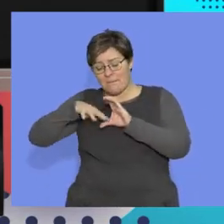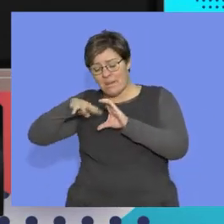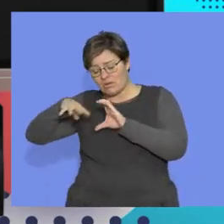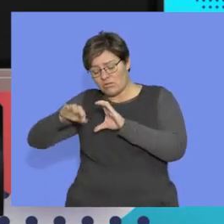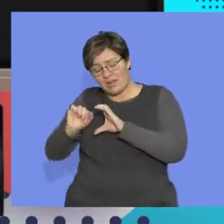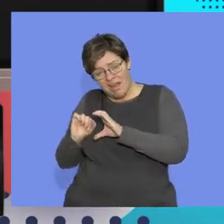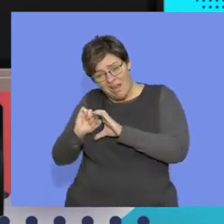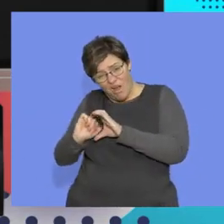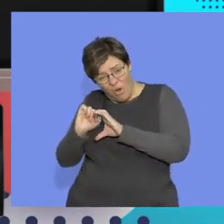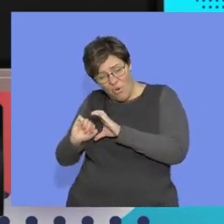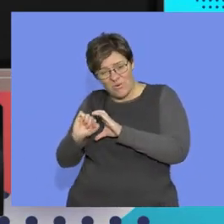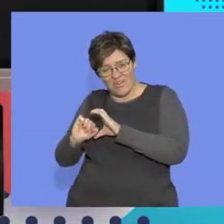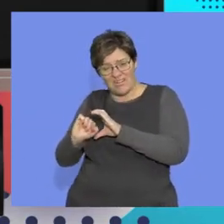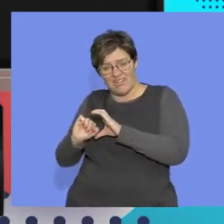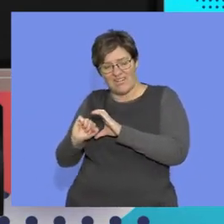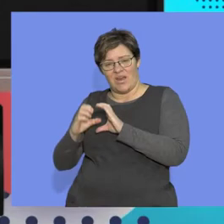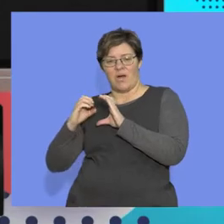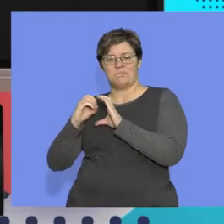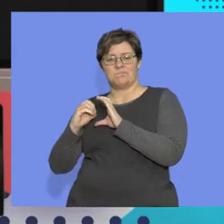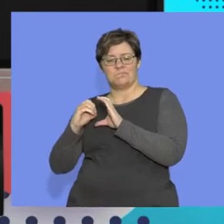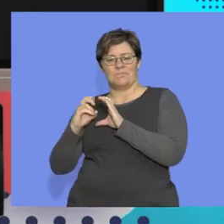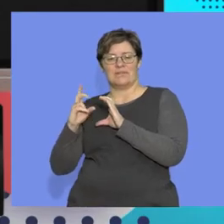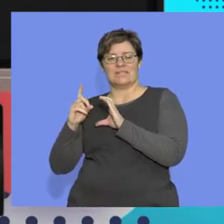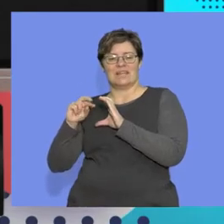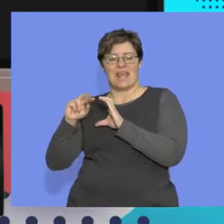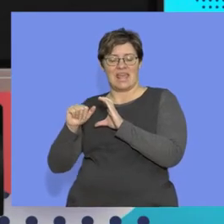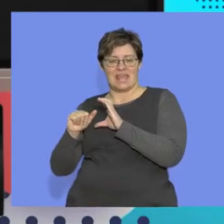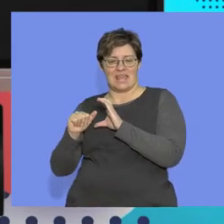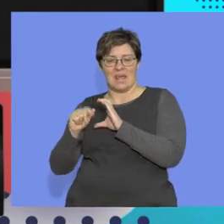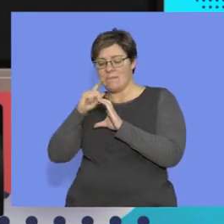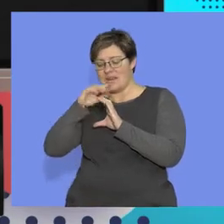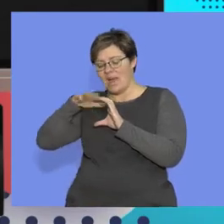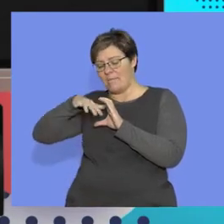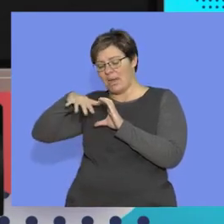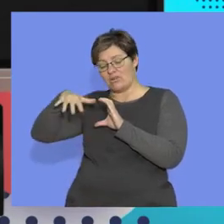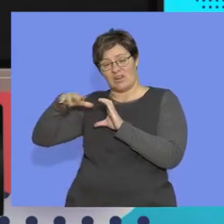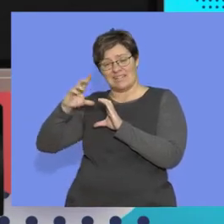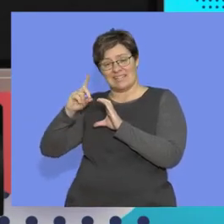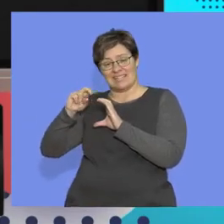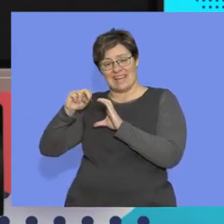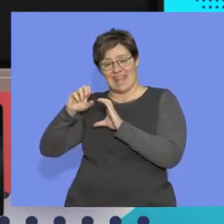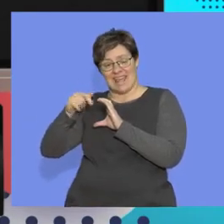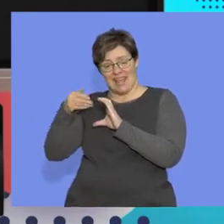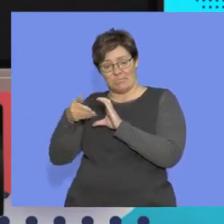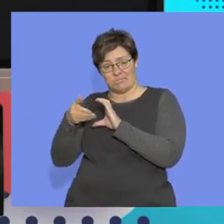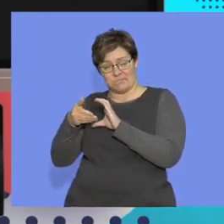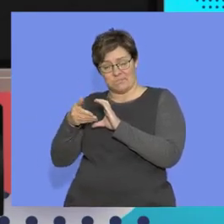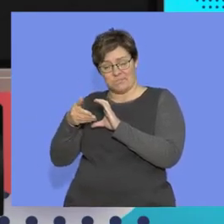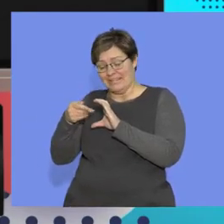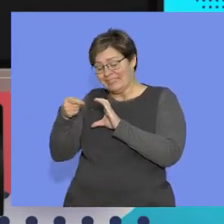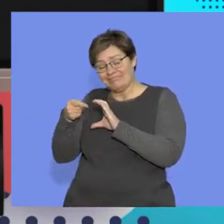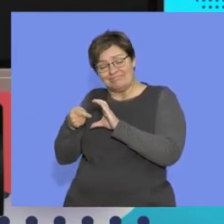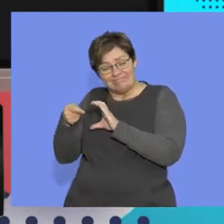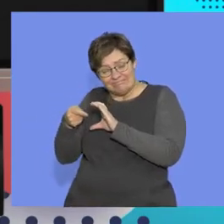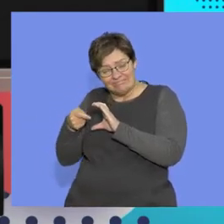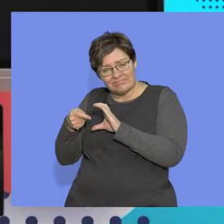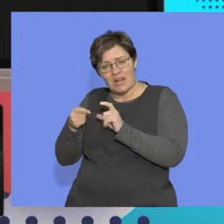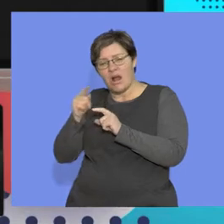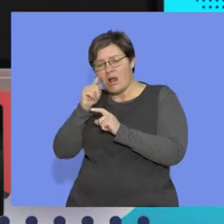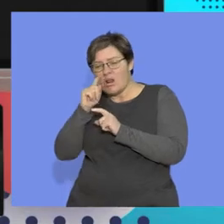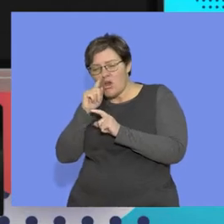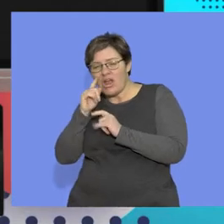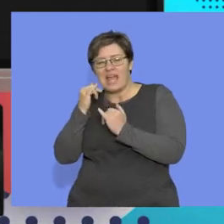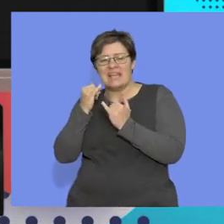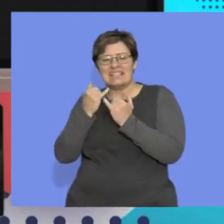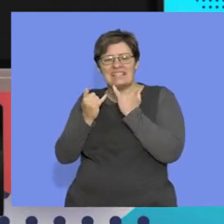had its own little ring of DNA called the mitochondrial DNA. And that DNA, when you looked at